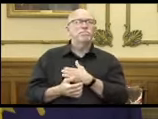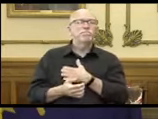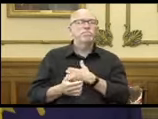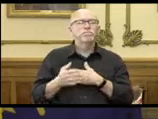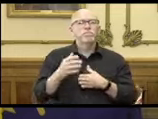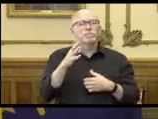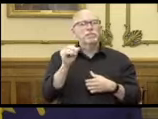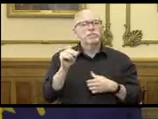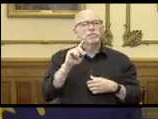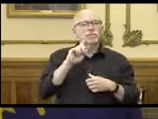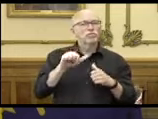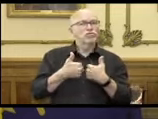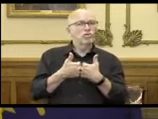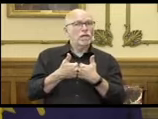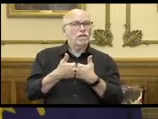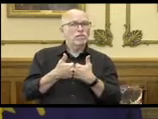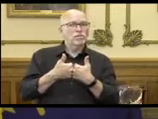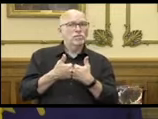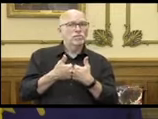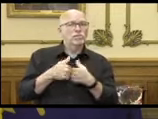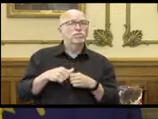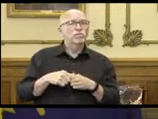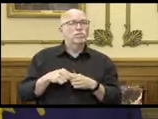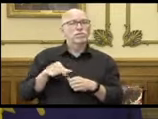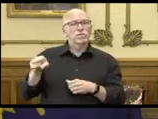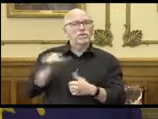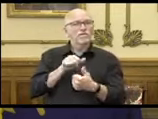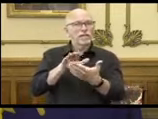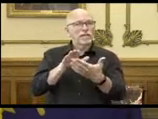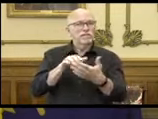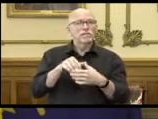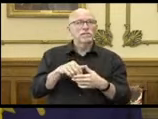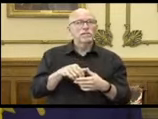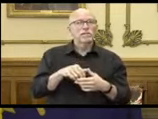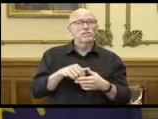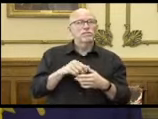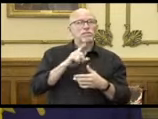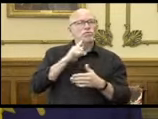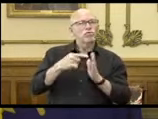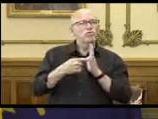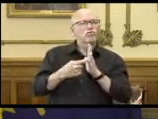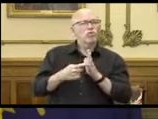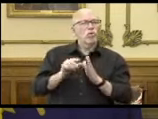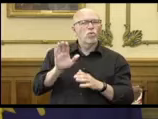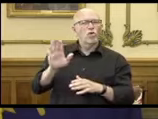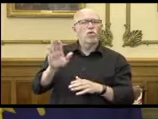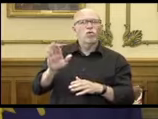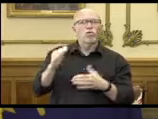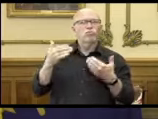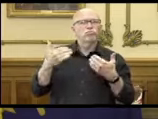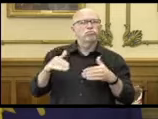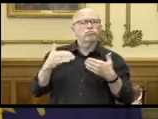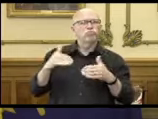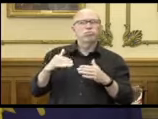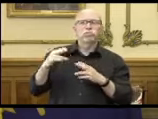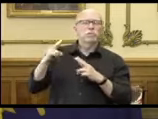And the challenges that he faced not only revealed his impeccable character,